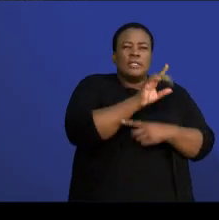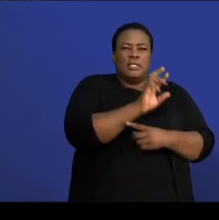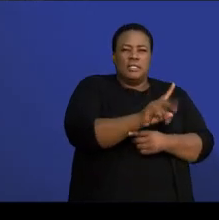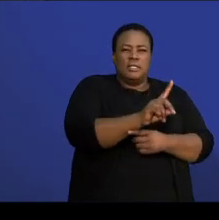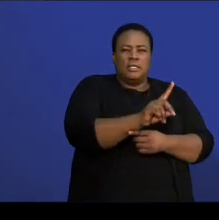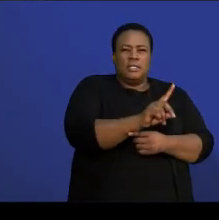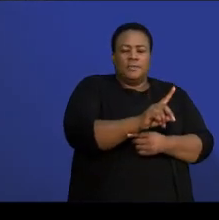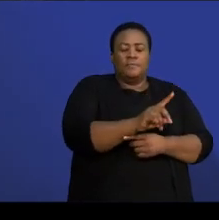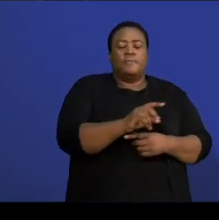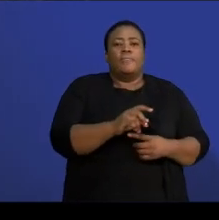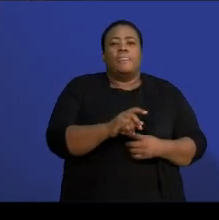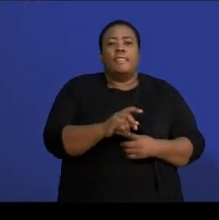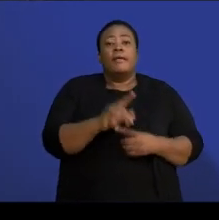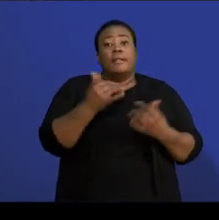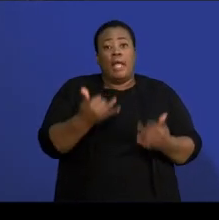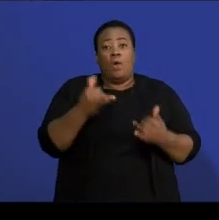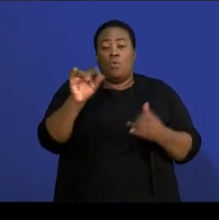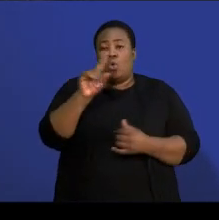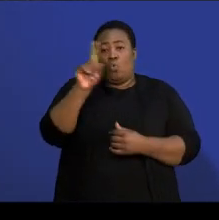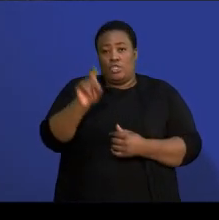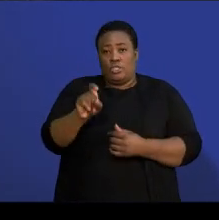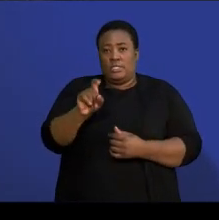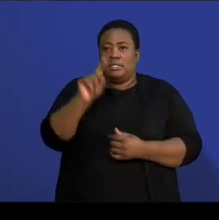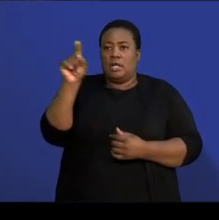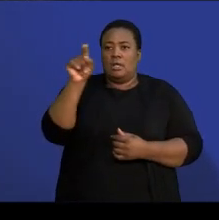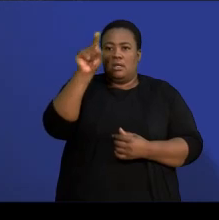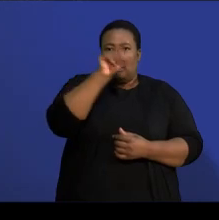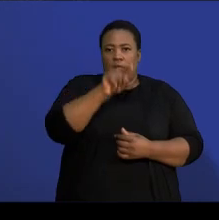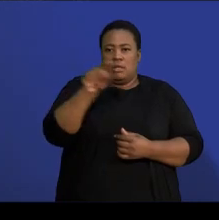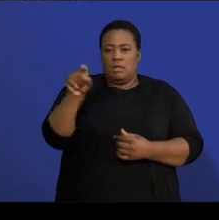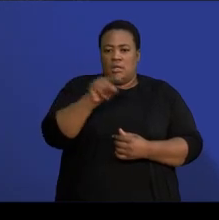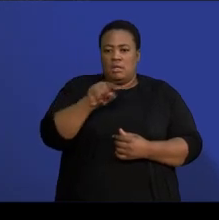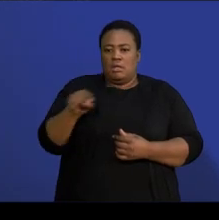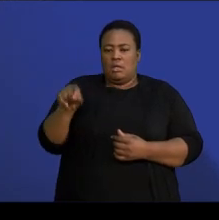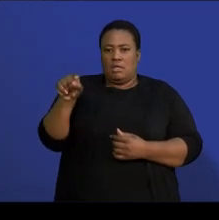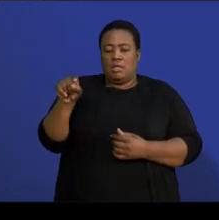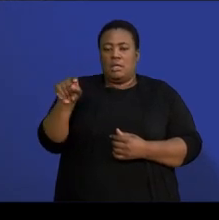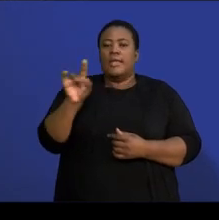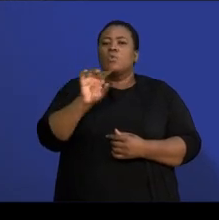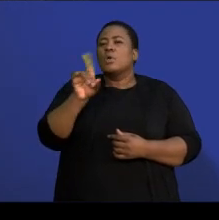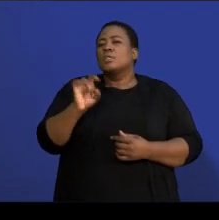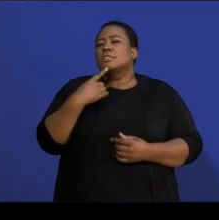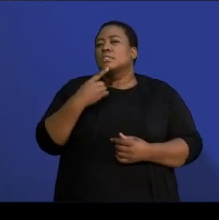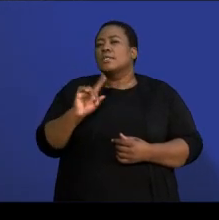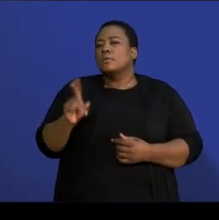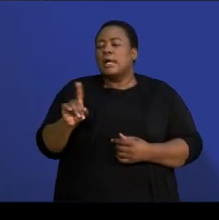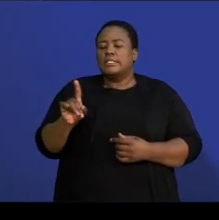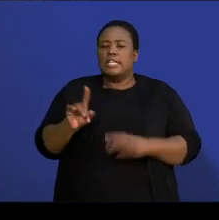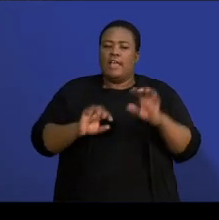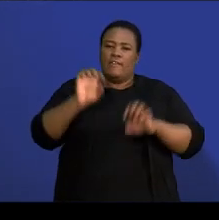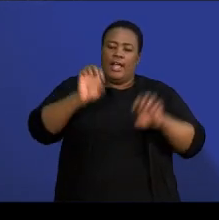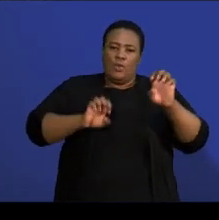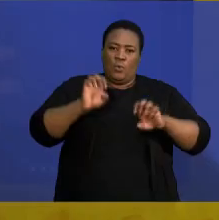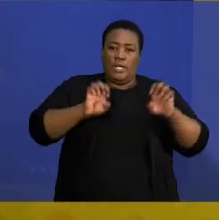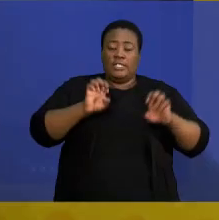found that was in sigma notation. Now, the question said evaluate. Now, let's just talk about this